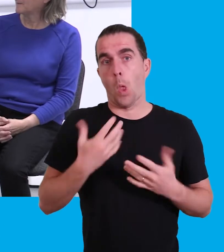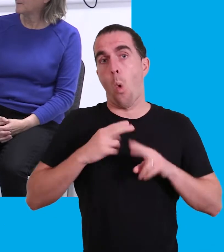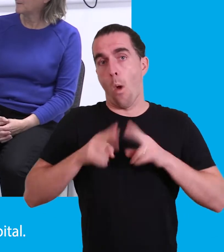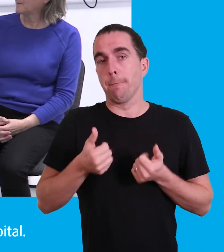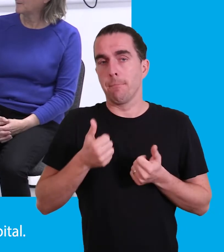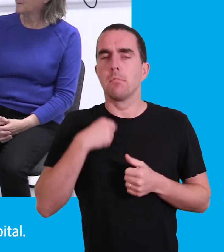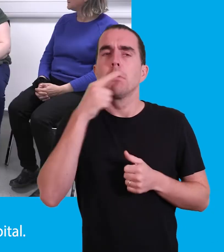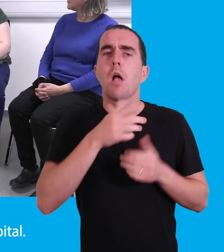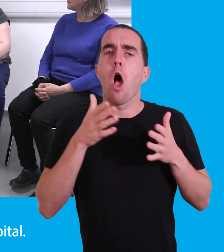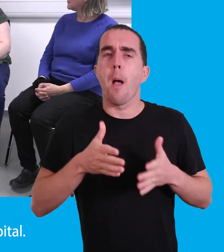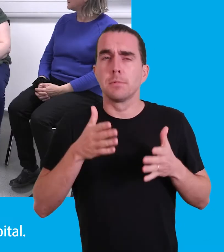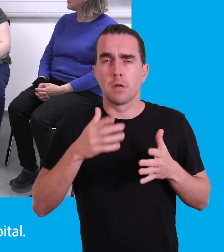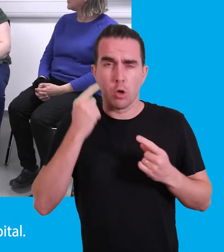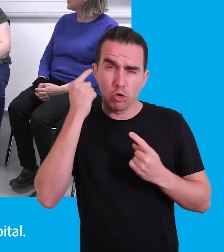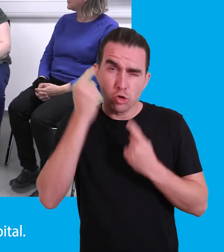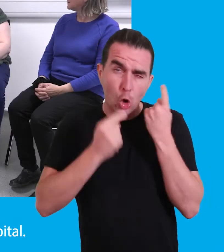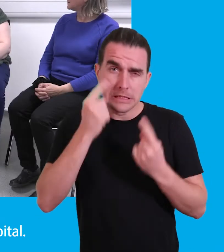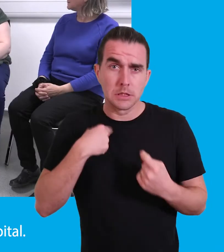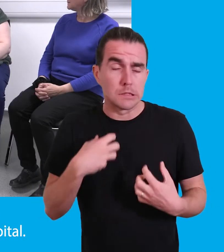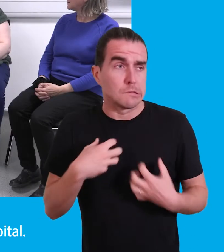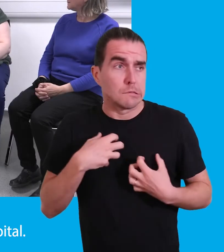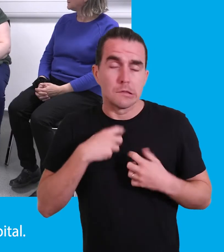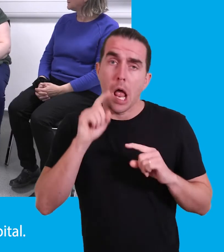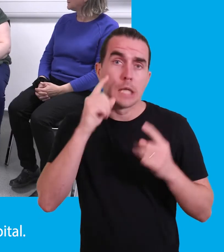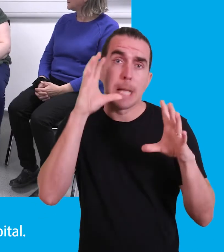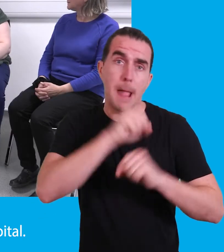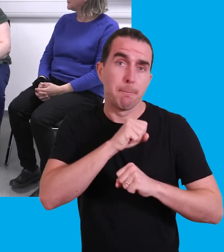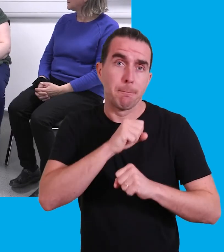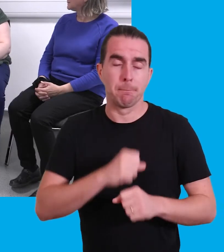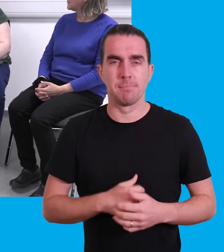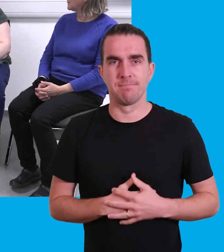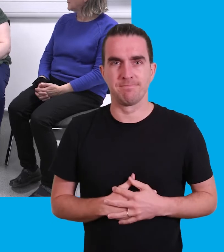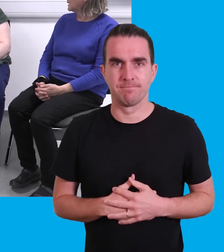Yes, now I'm home. It's a noisy and scary. can't stay in hospital.